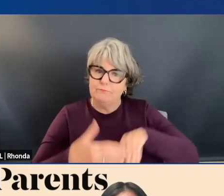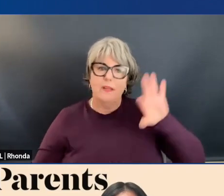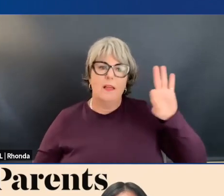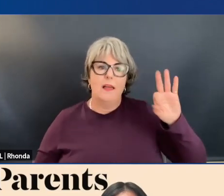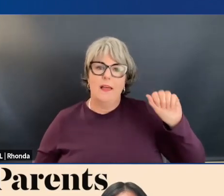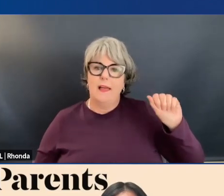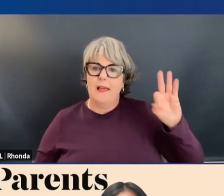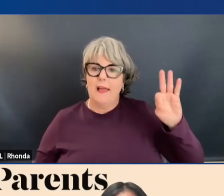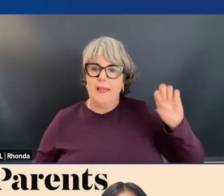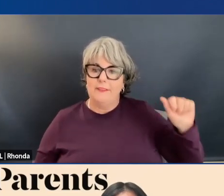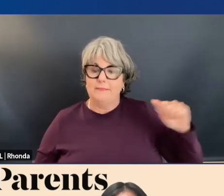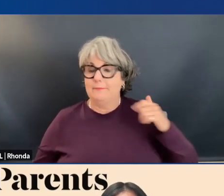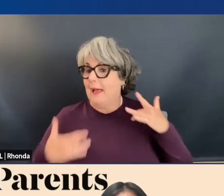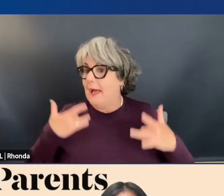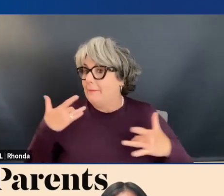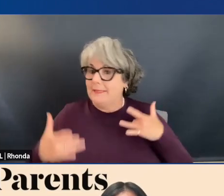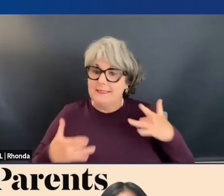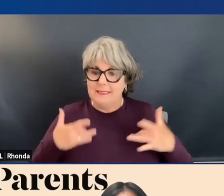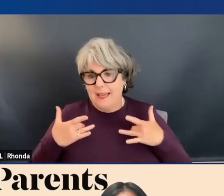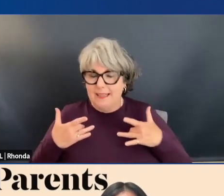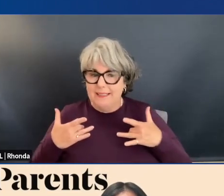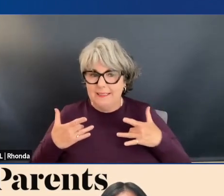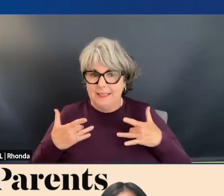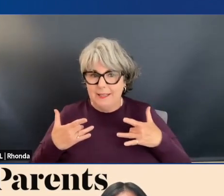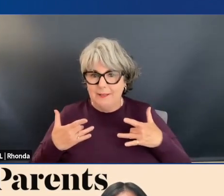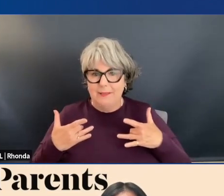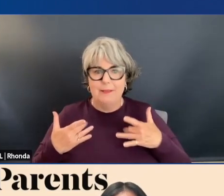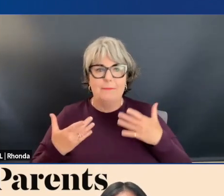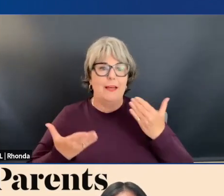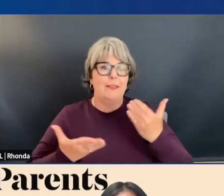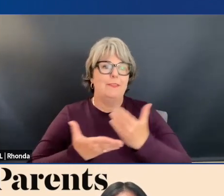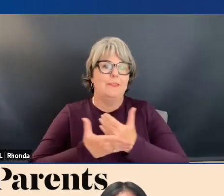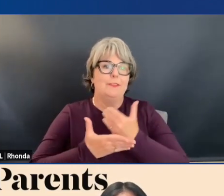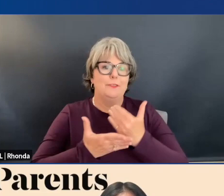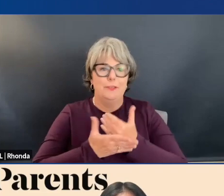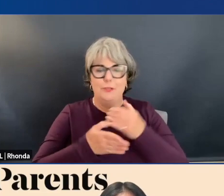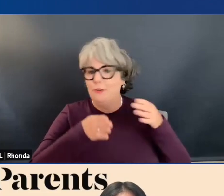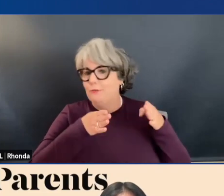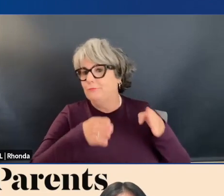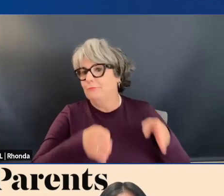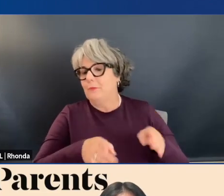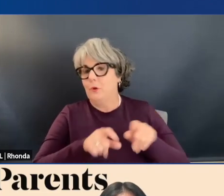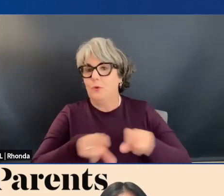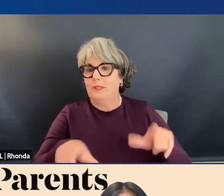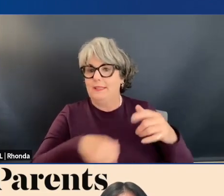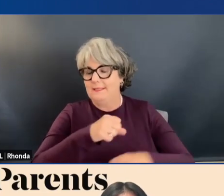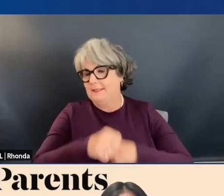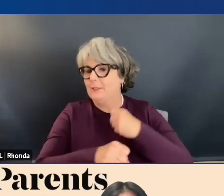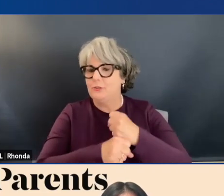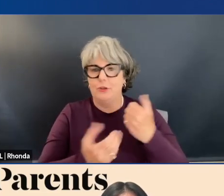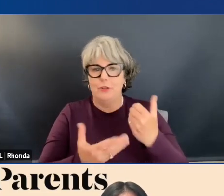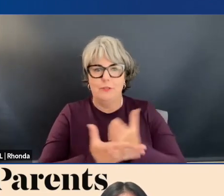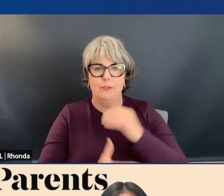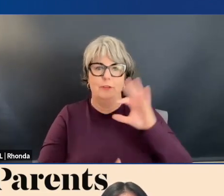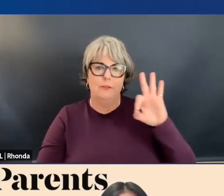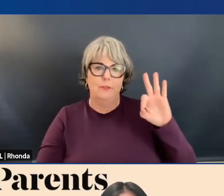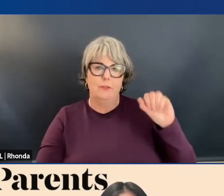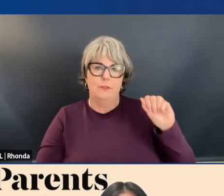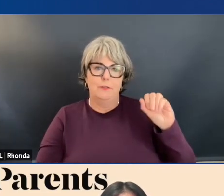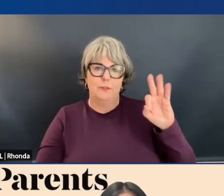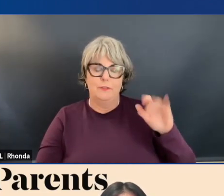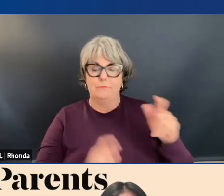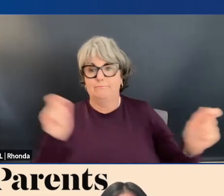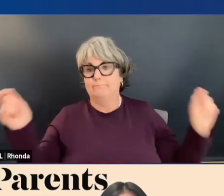I'm really excited about the better FAFSA we will be releasing this year. It's the biggest